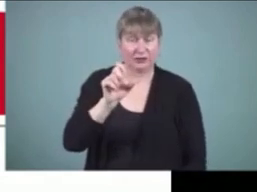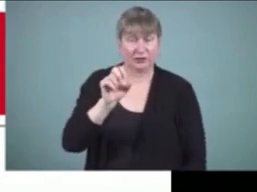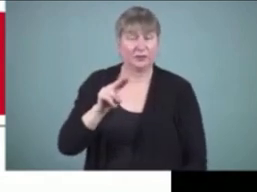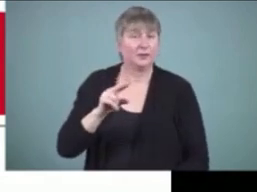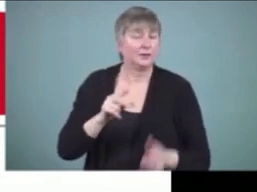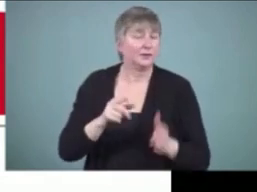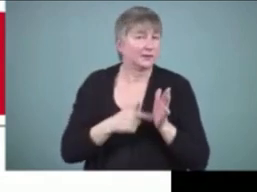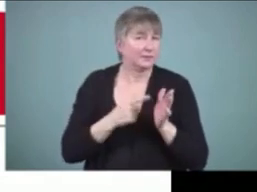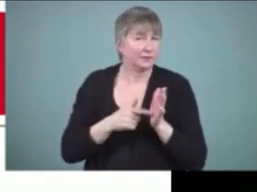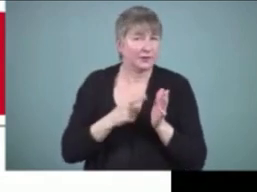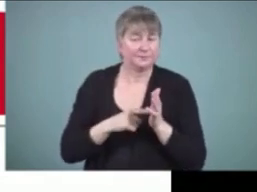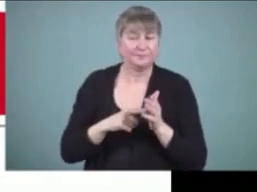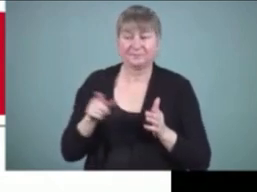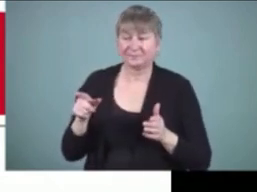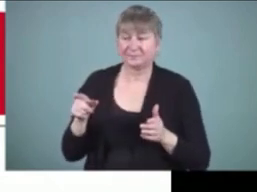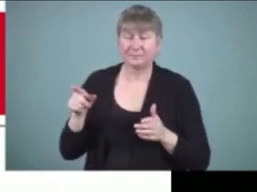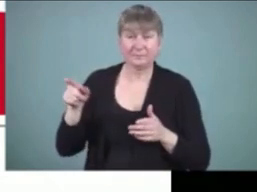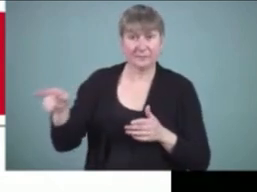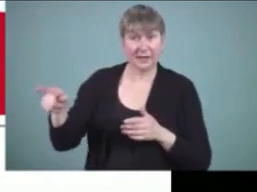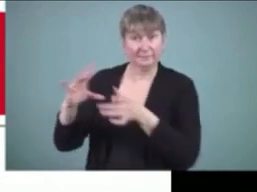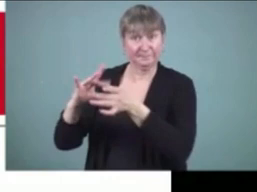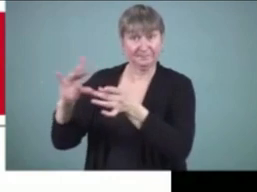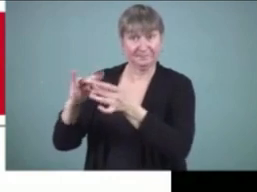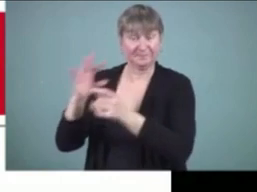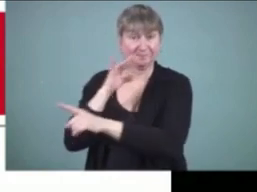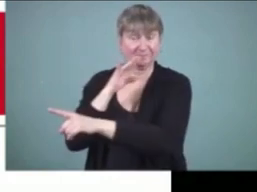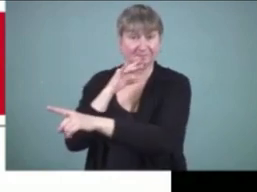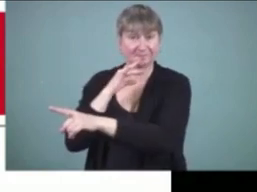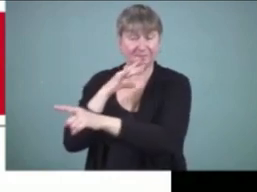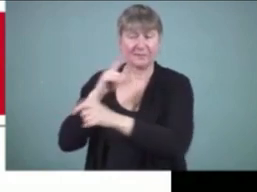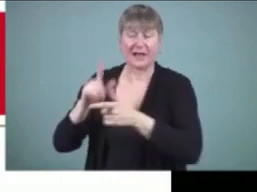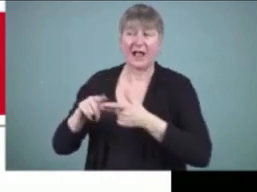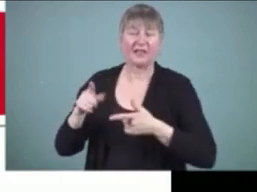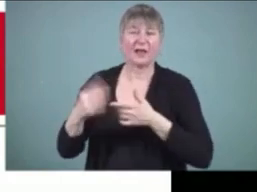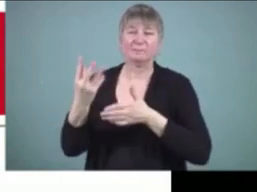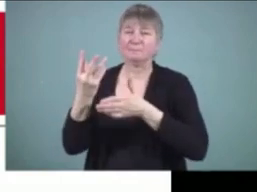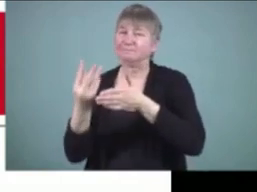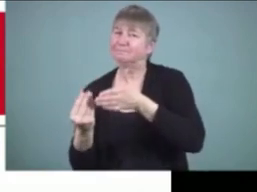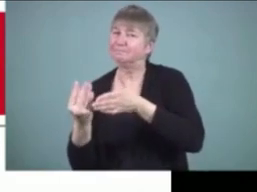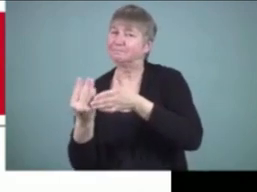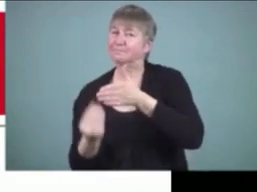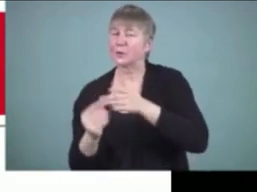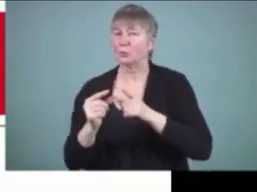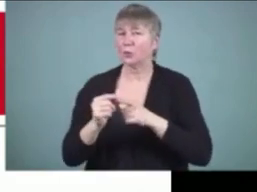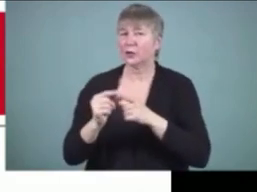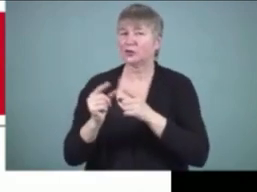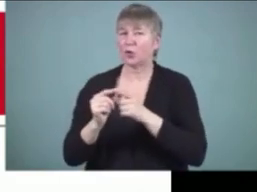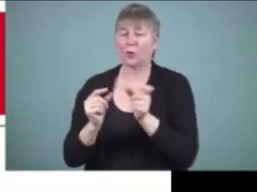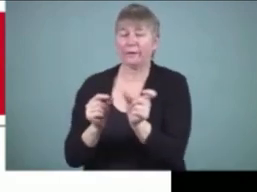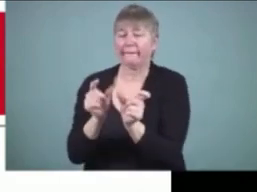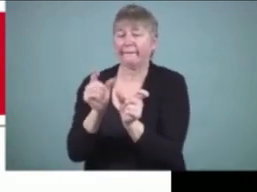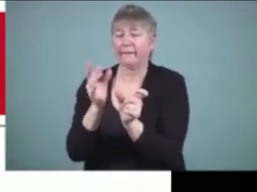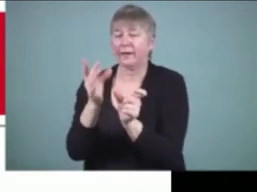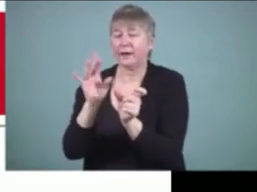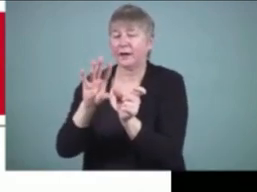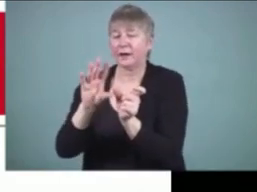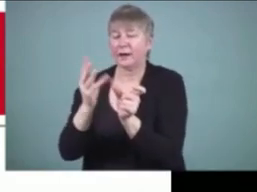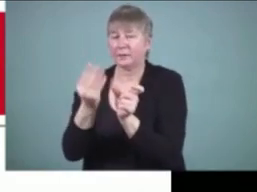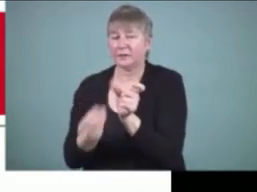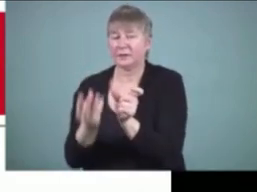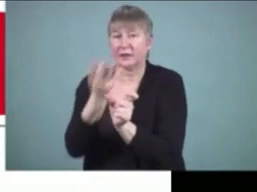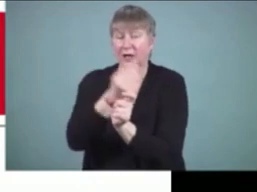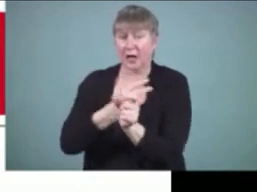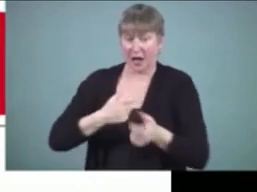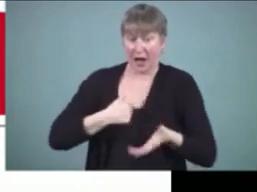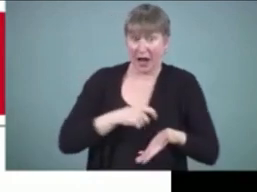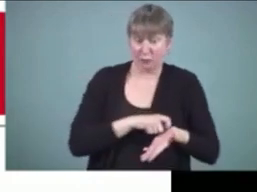happen when the students would dictate to me they would leave out words or they leave off endings when i scribed it i would leave